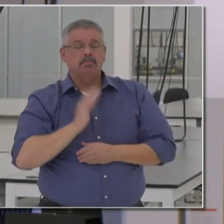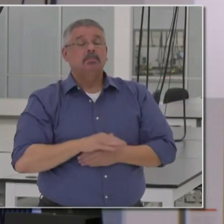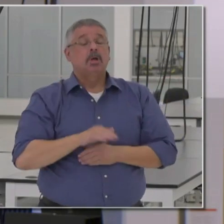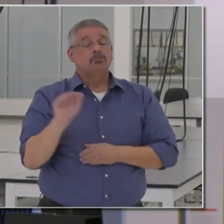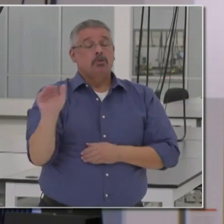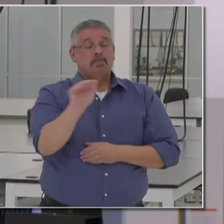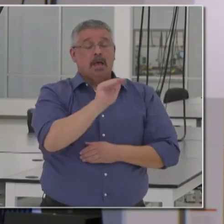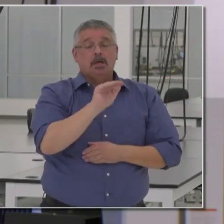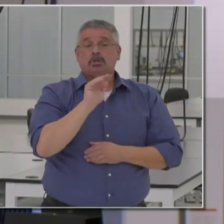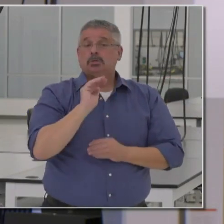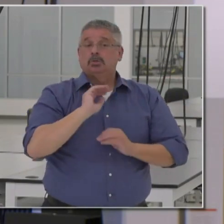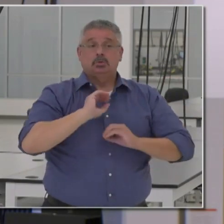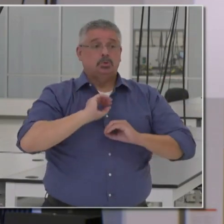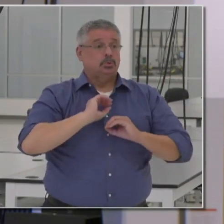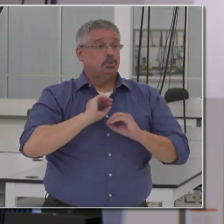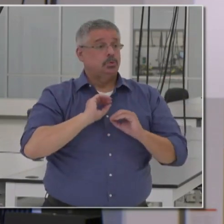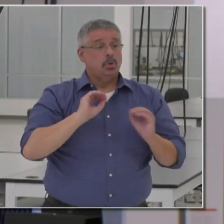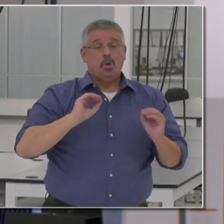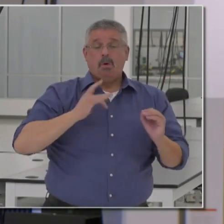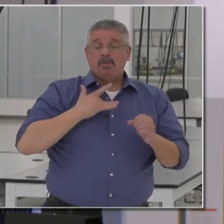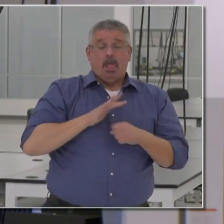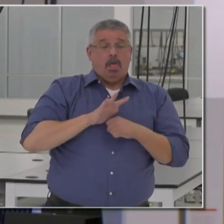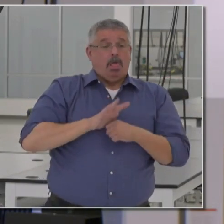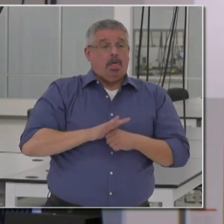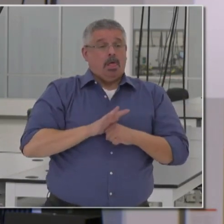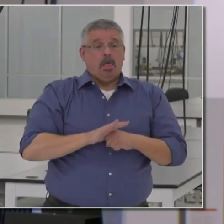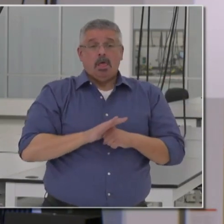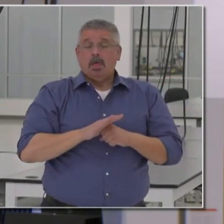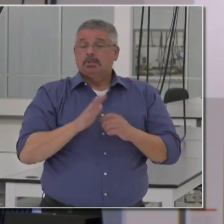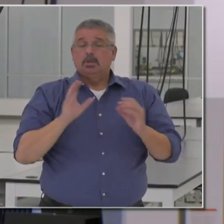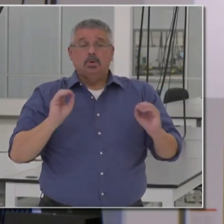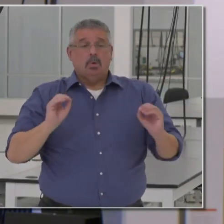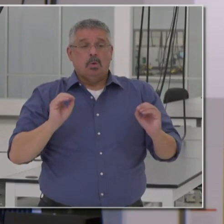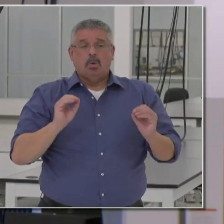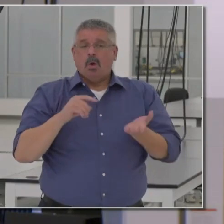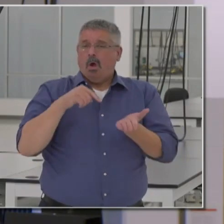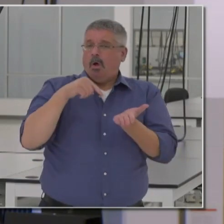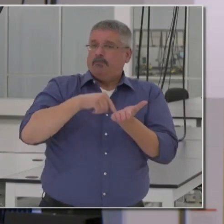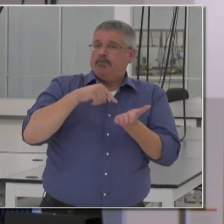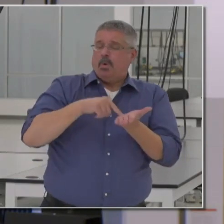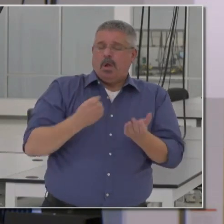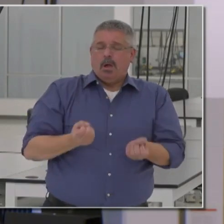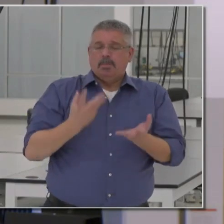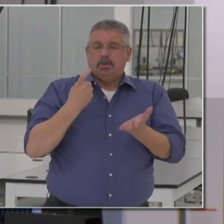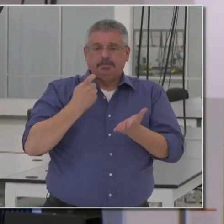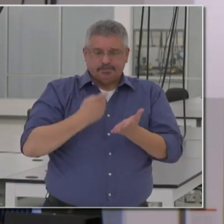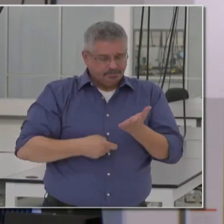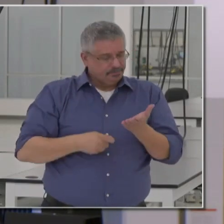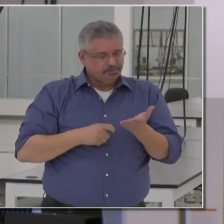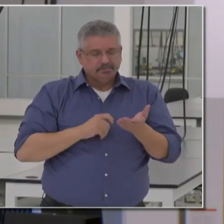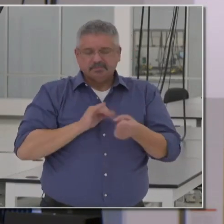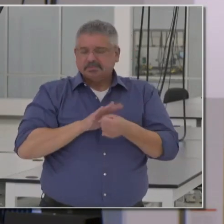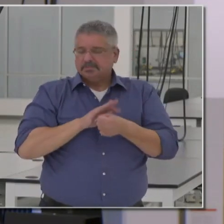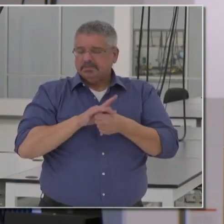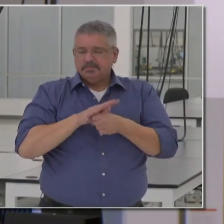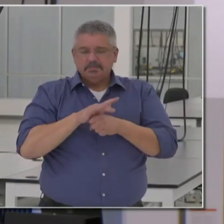people there should be no stress, no anxiety around the ability to afford a test. There are ample